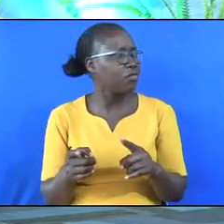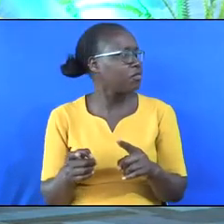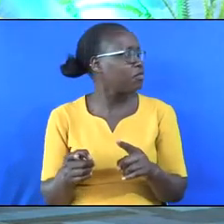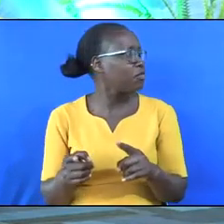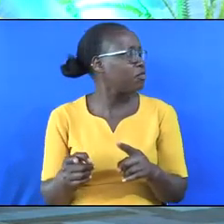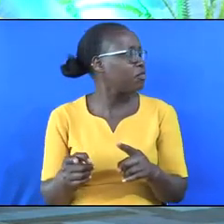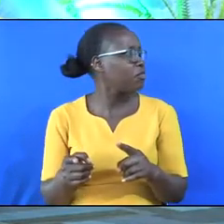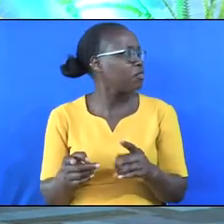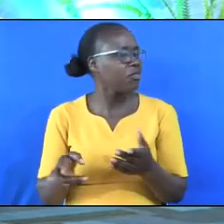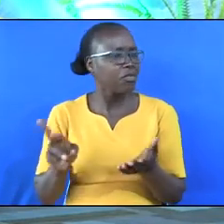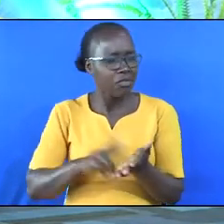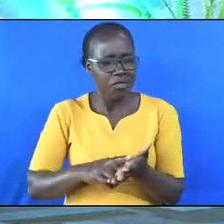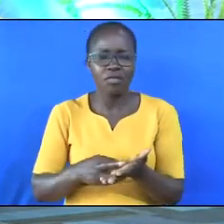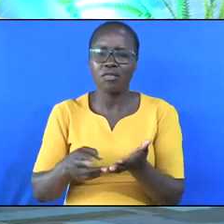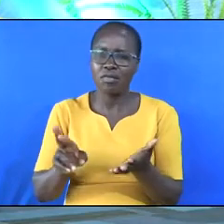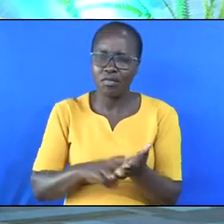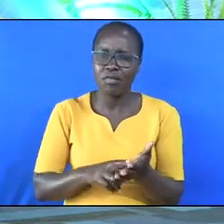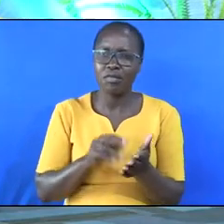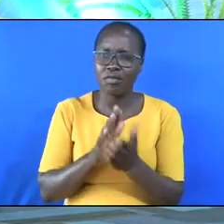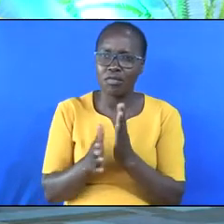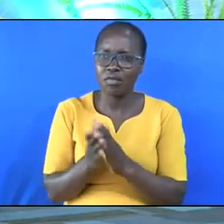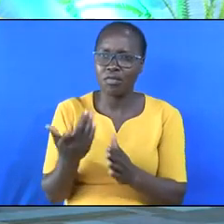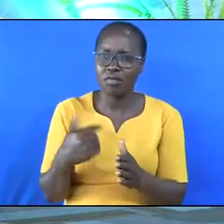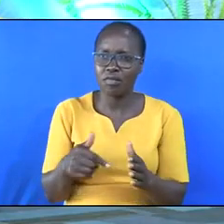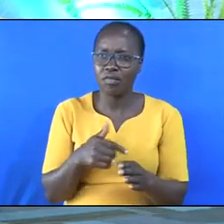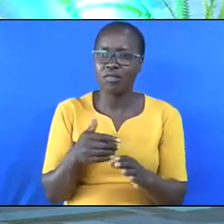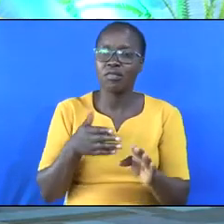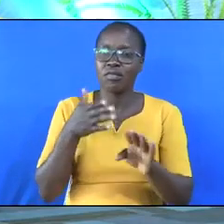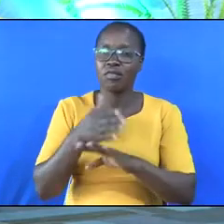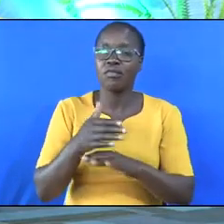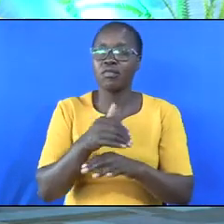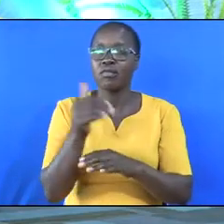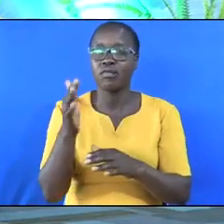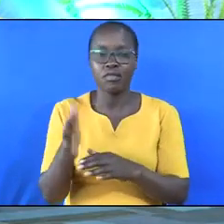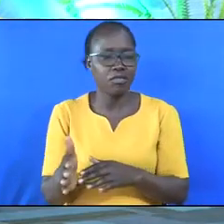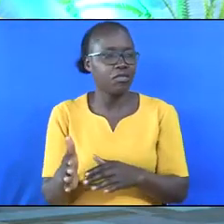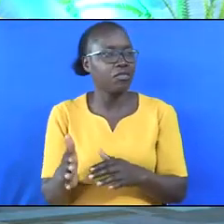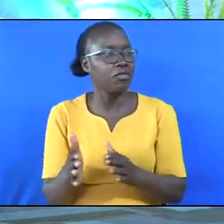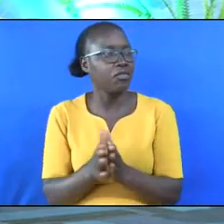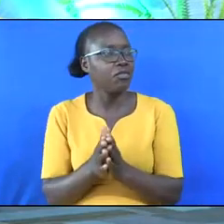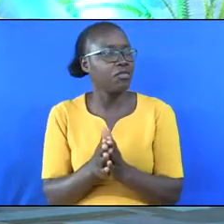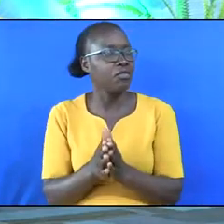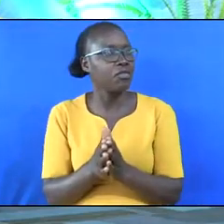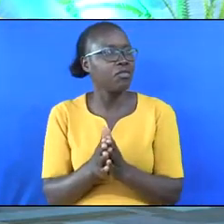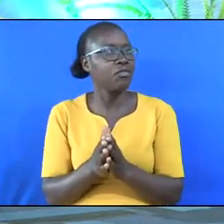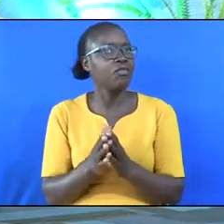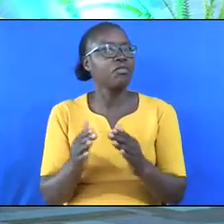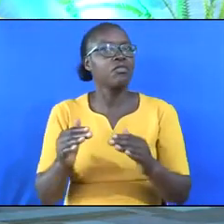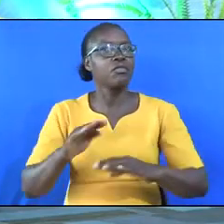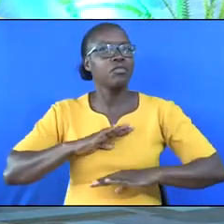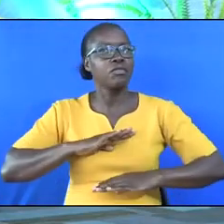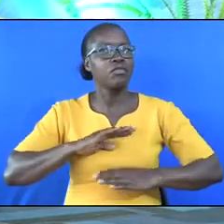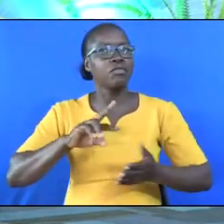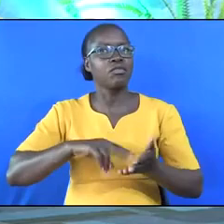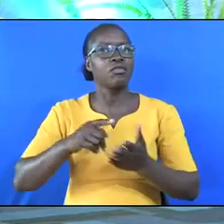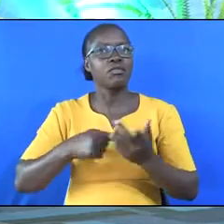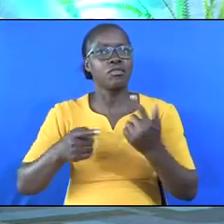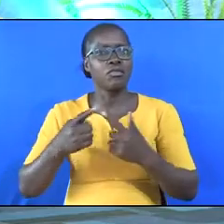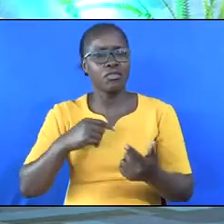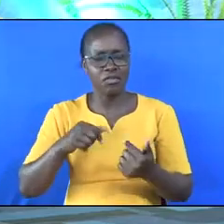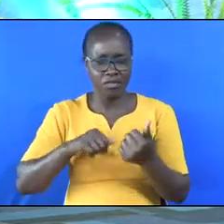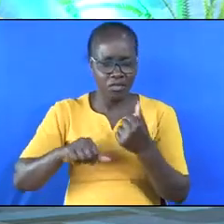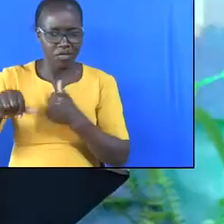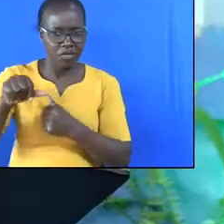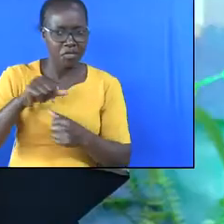use to keep on repeating without us crossing the temple Jordan. Temperance means to turn around and renounce old